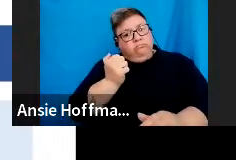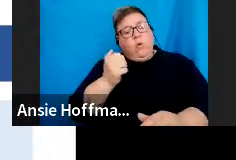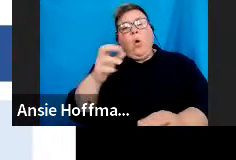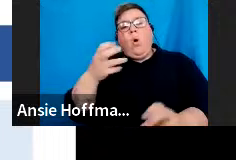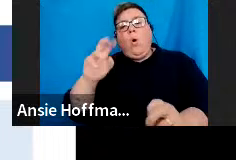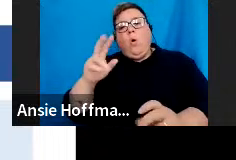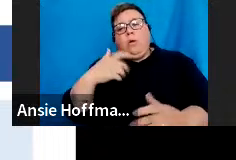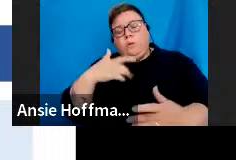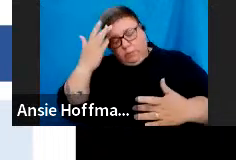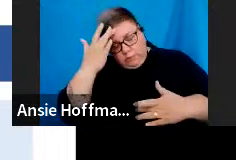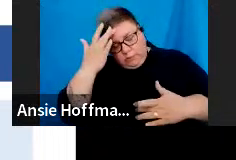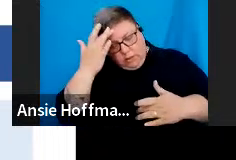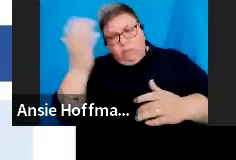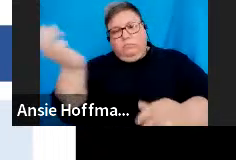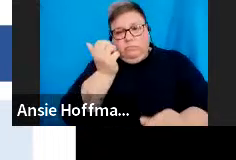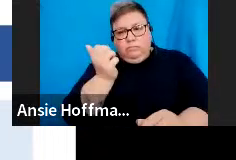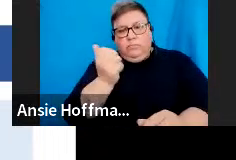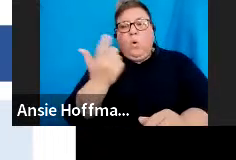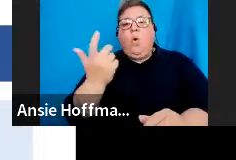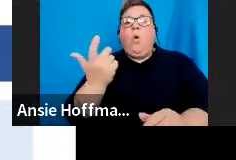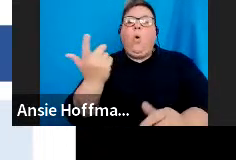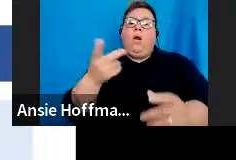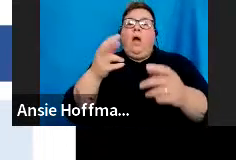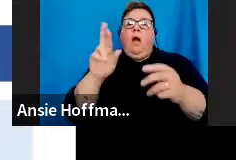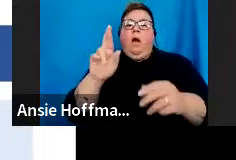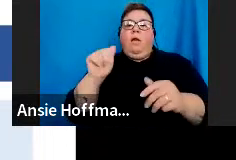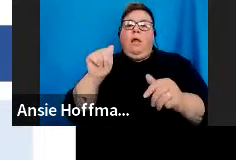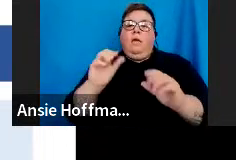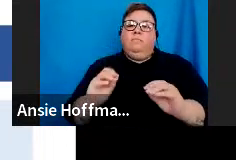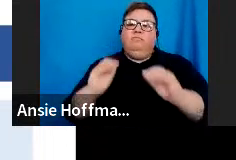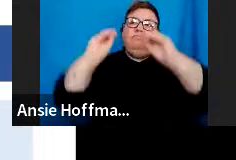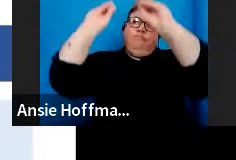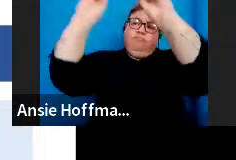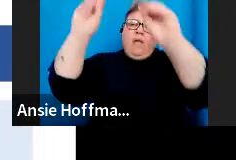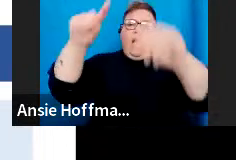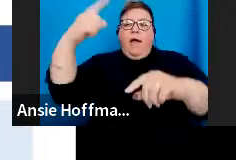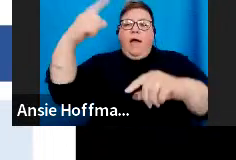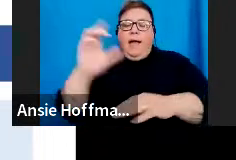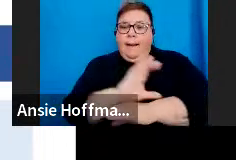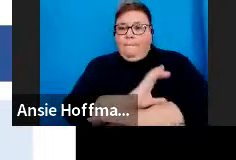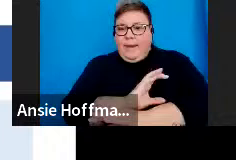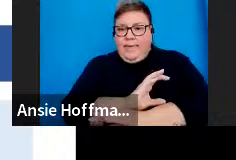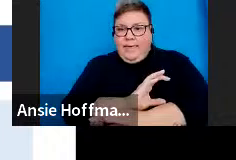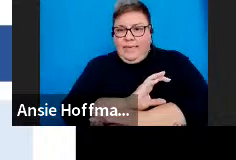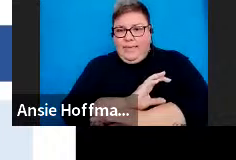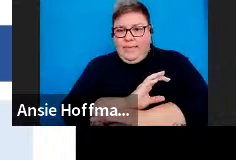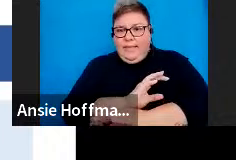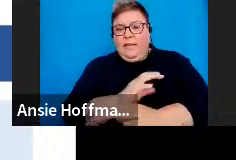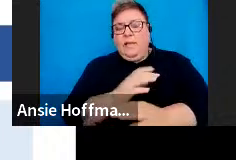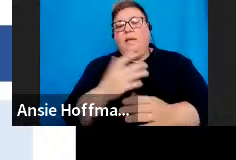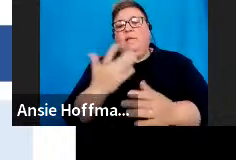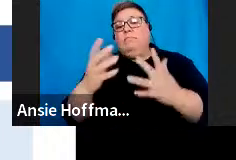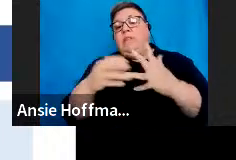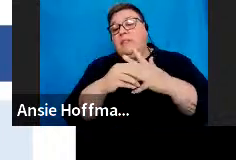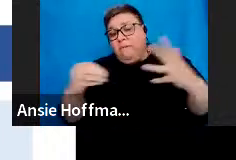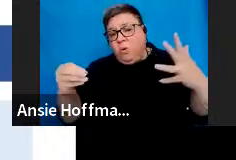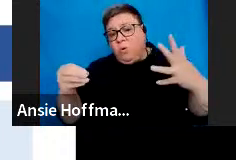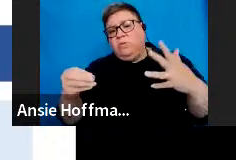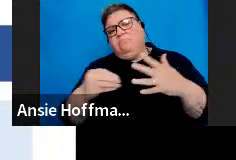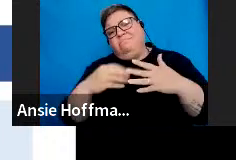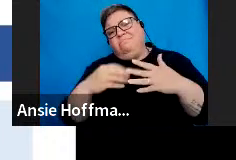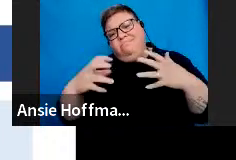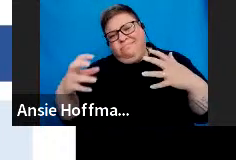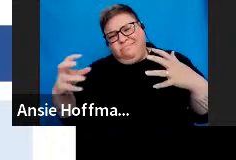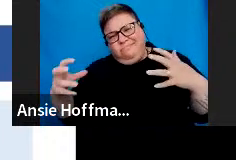transfer from one RA to another, discontinuation of contributions, future surplus, divorce, etc. And then we've also got,